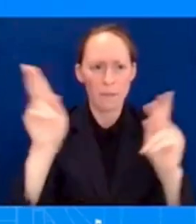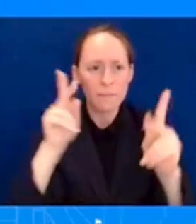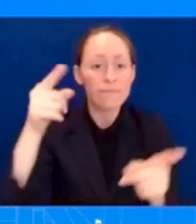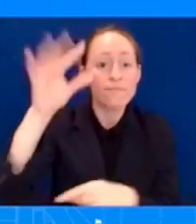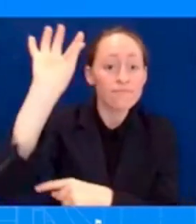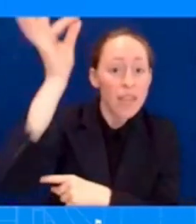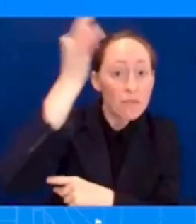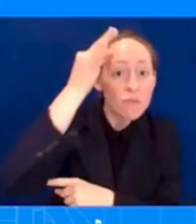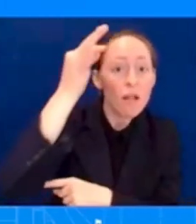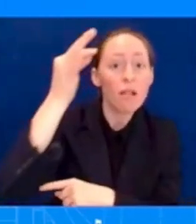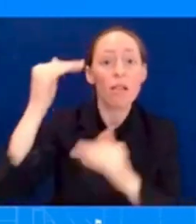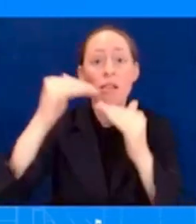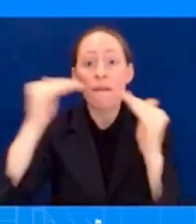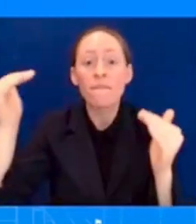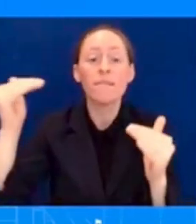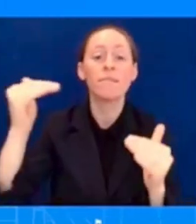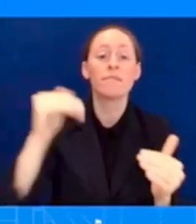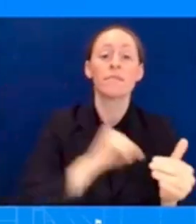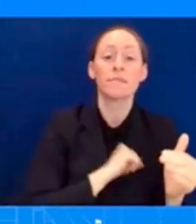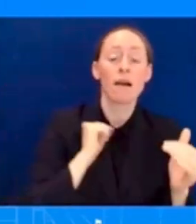start this process of rebuilding.